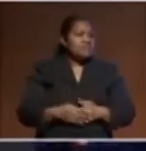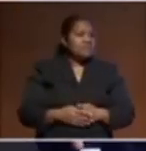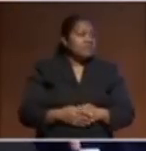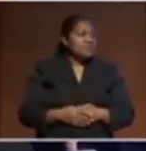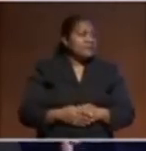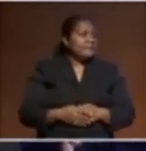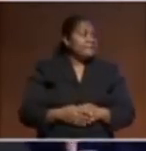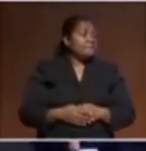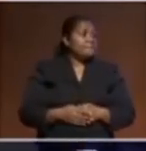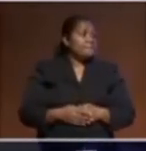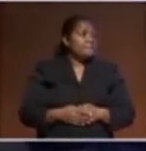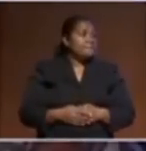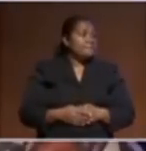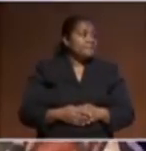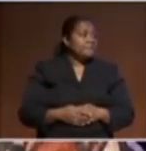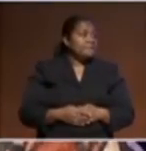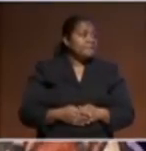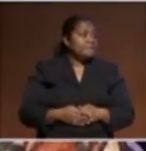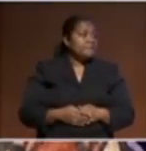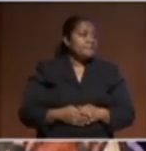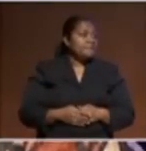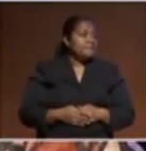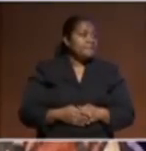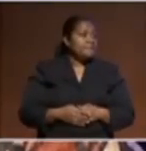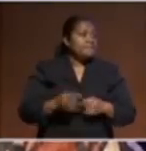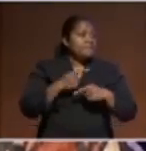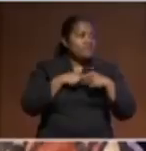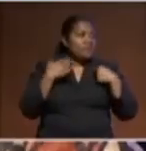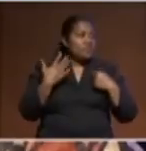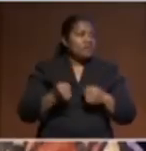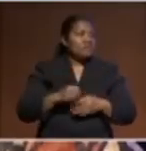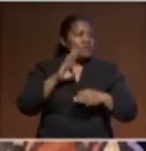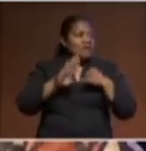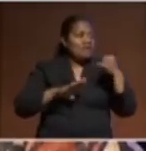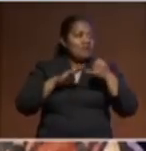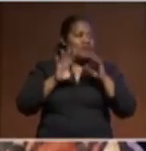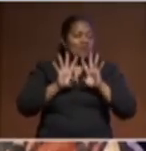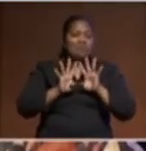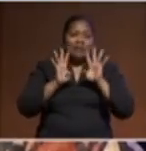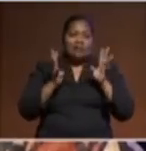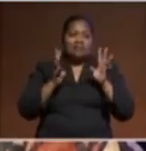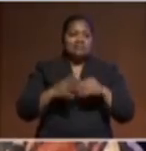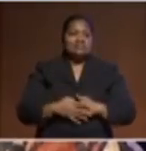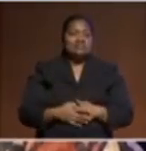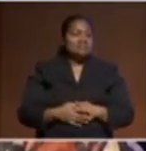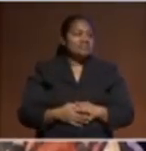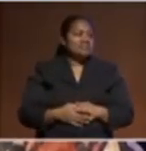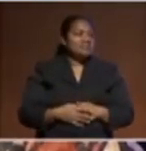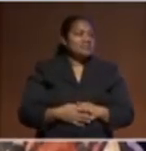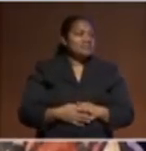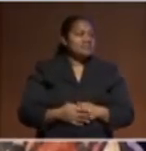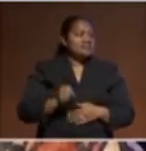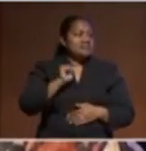Oh, wait five, we have our final panelist. His Excellency